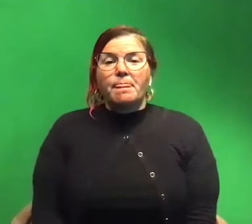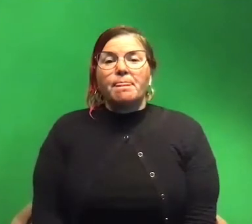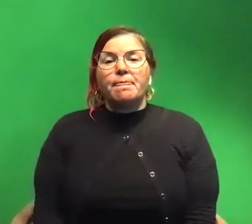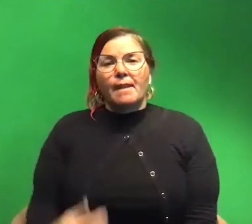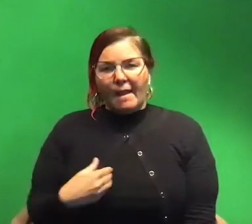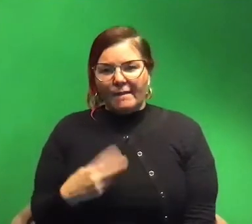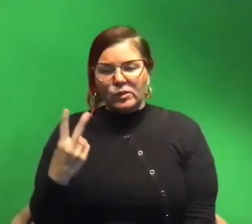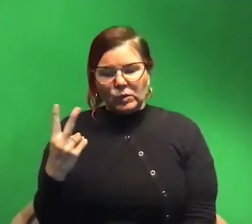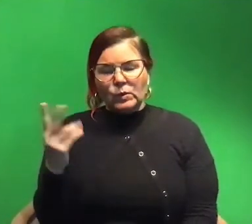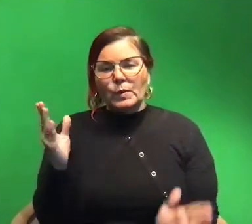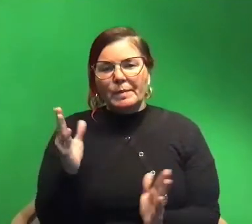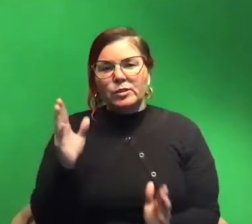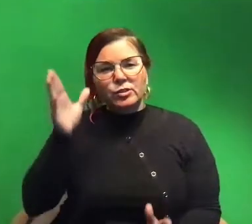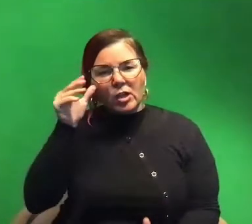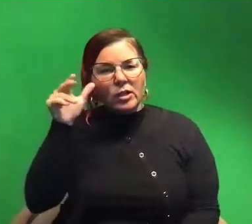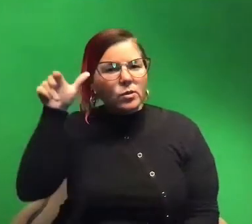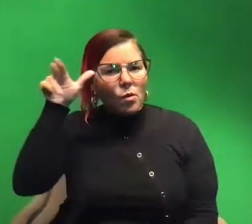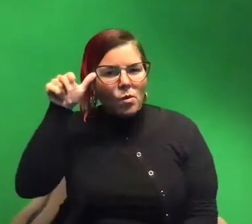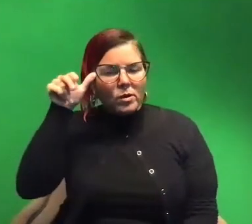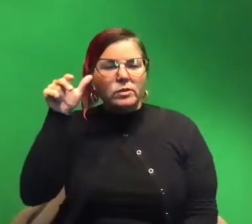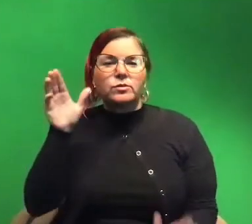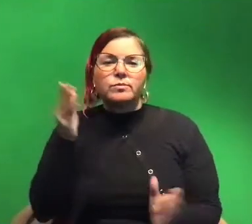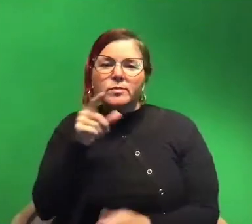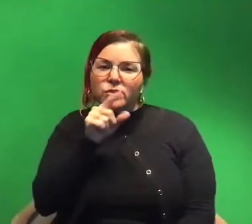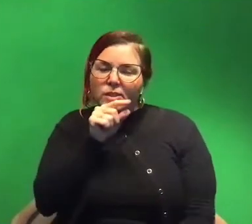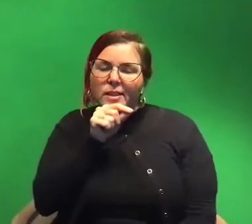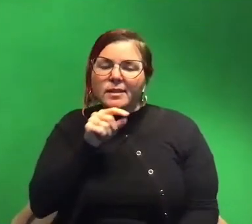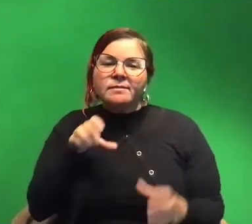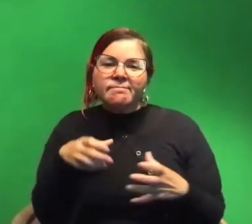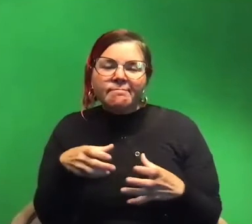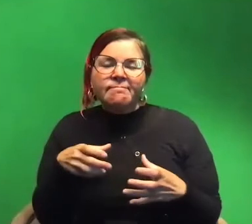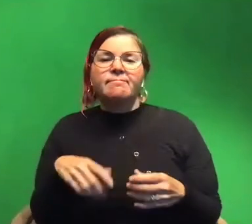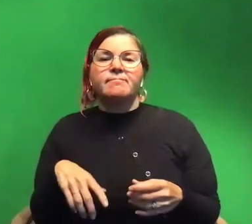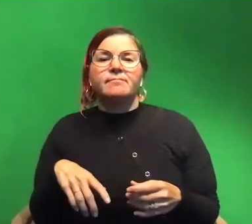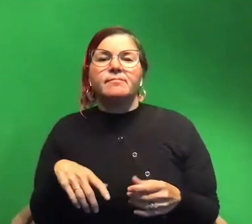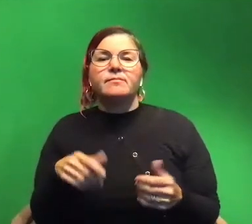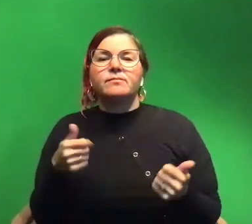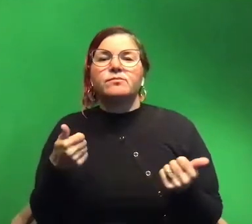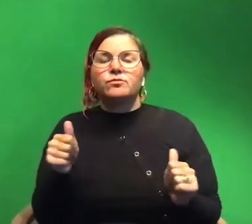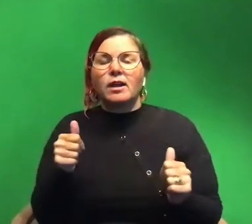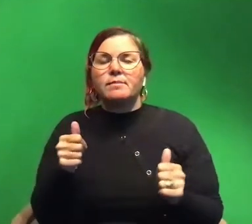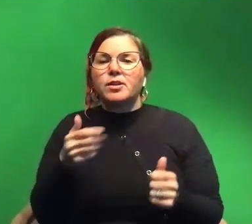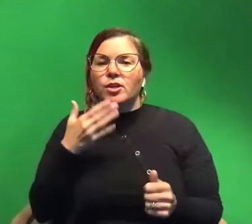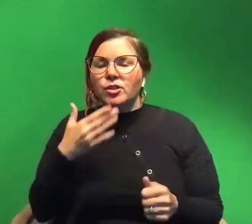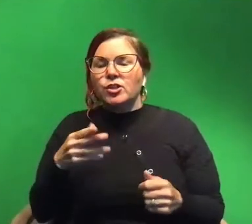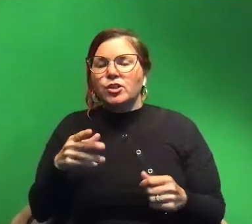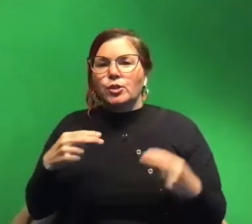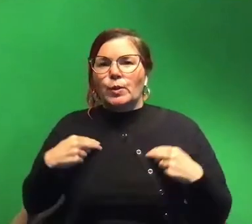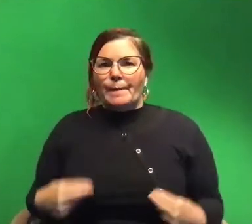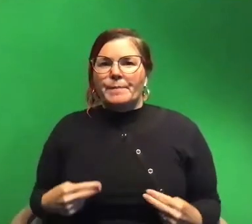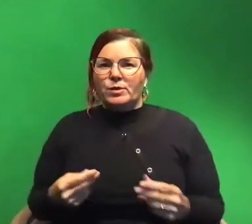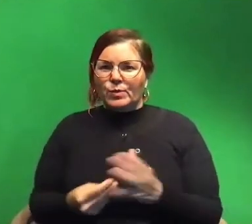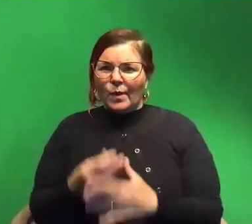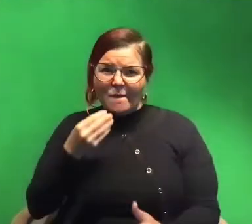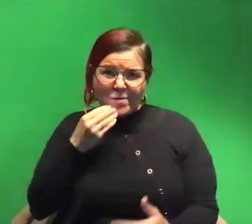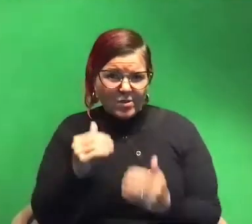two miniature donkeys a horse a little group of chickens and um trying to like be a good earthling and learn how to grow food